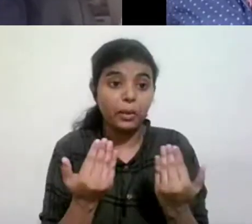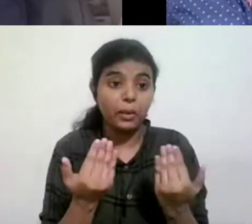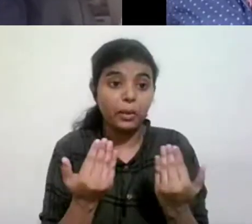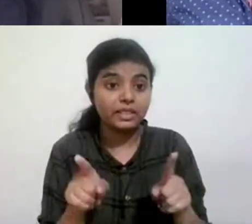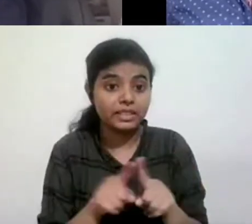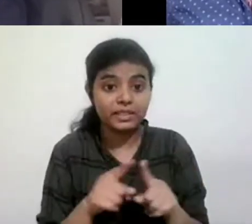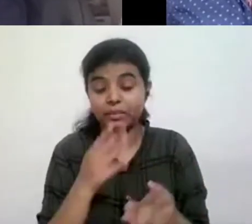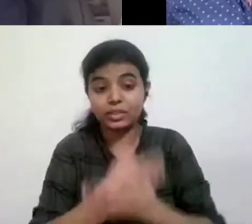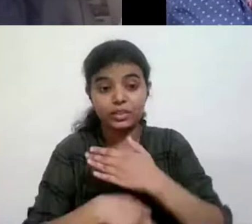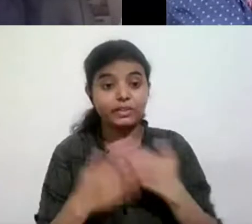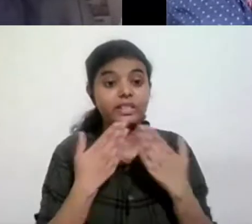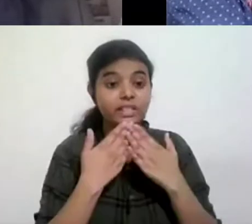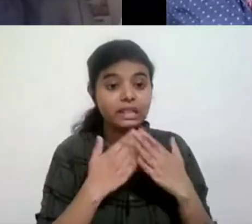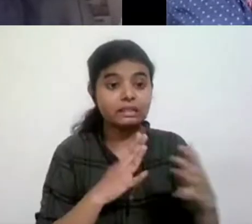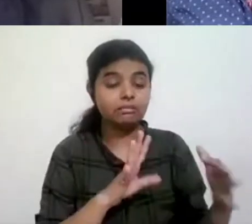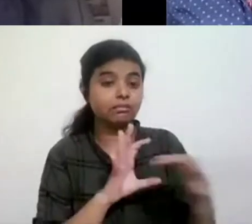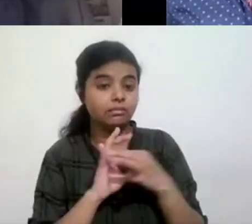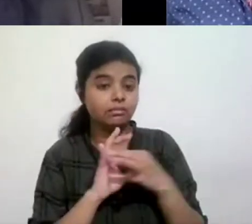of disability studies.